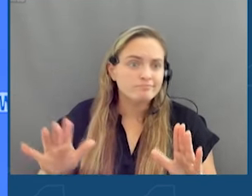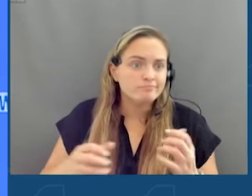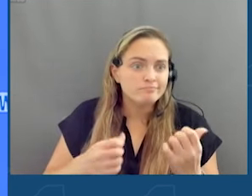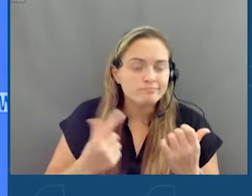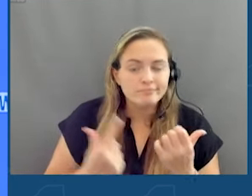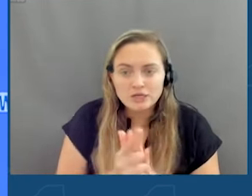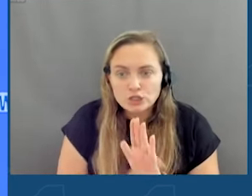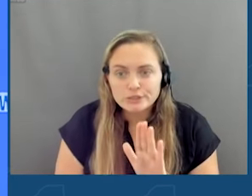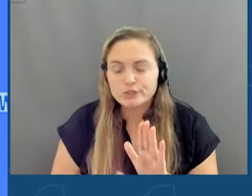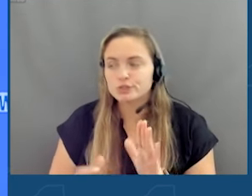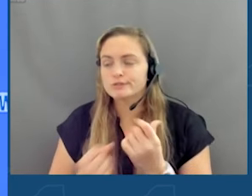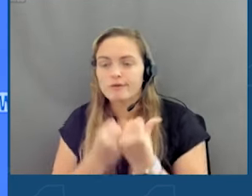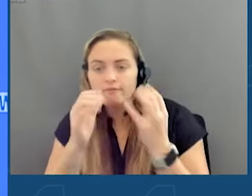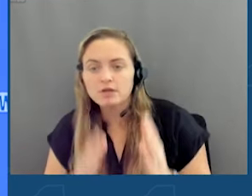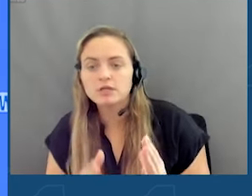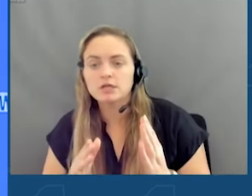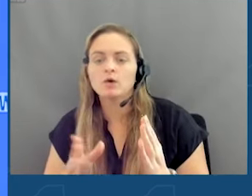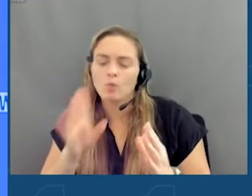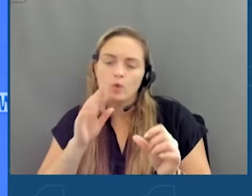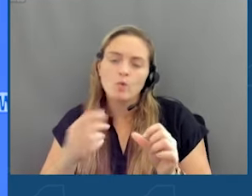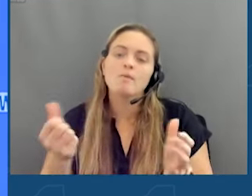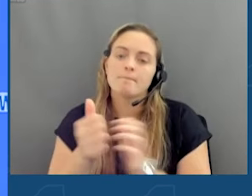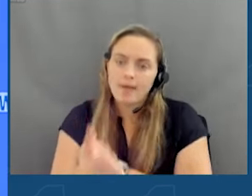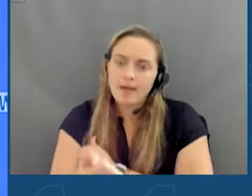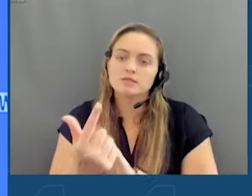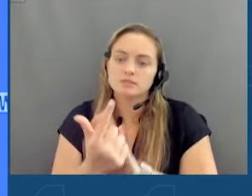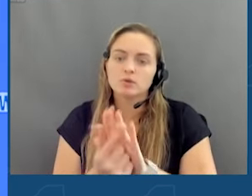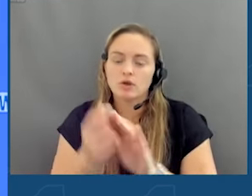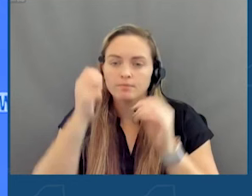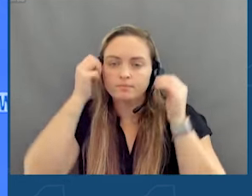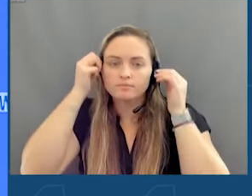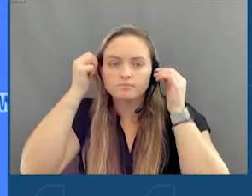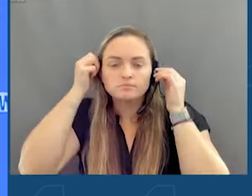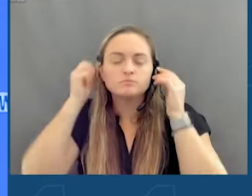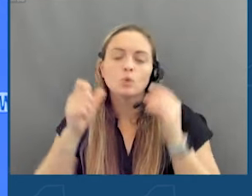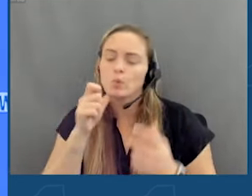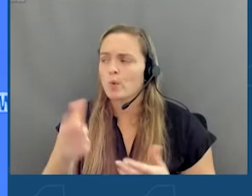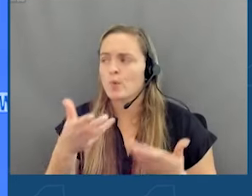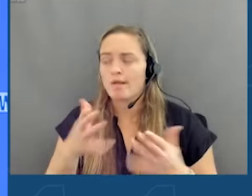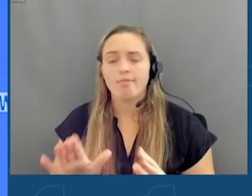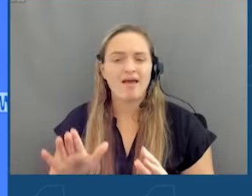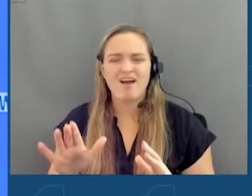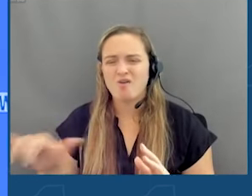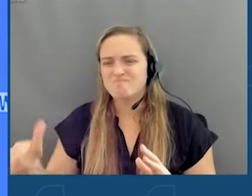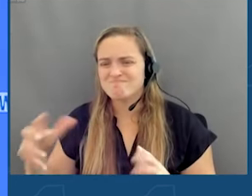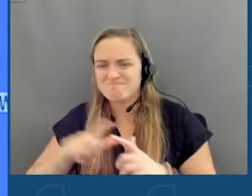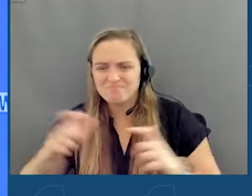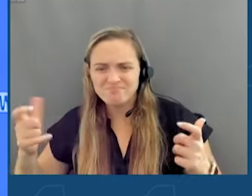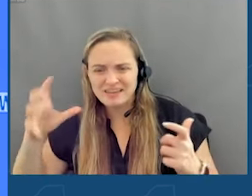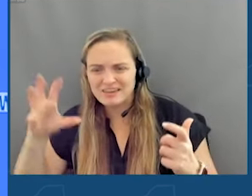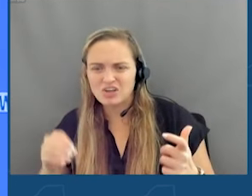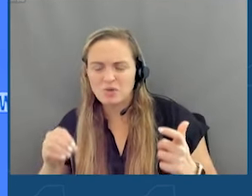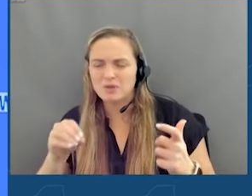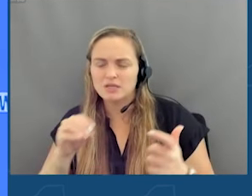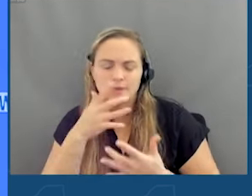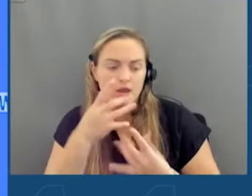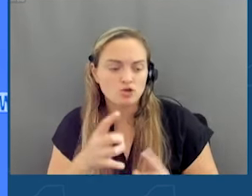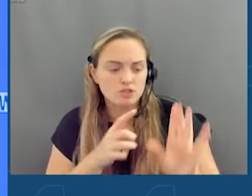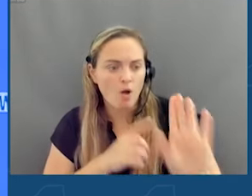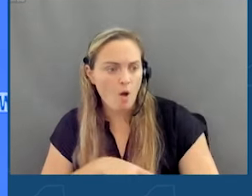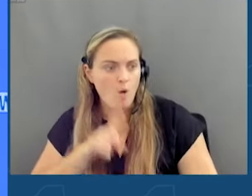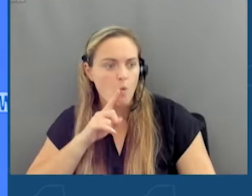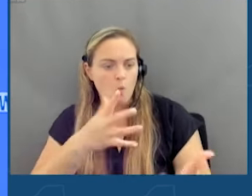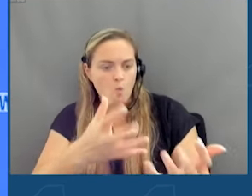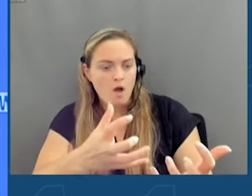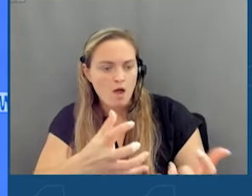to passing these essential measures into law and will no longer allow the interest of big tech corporations to take precedence over the